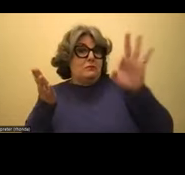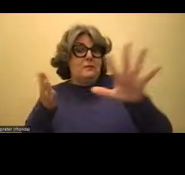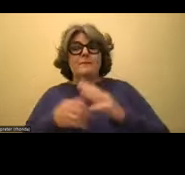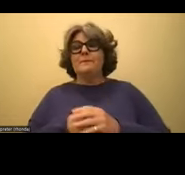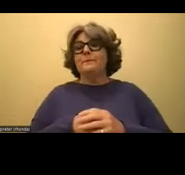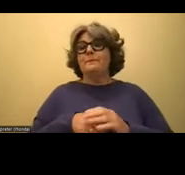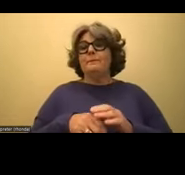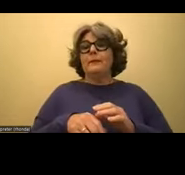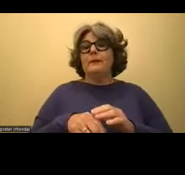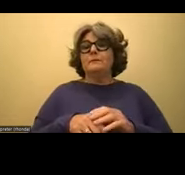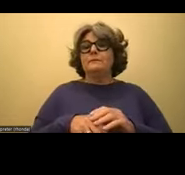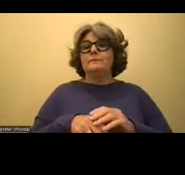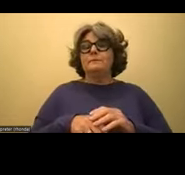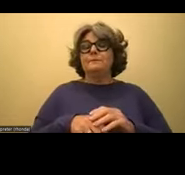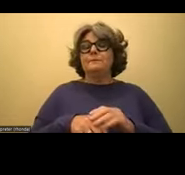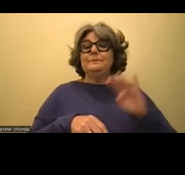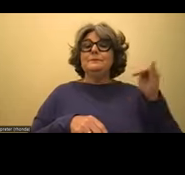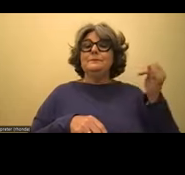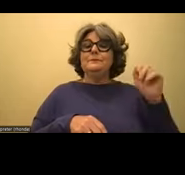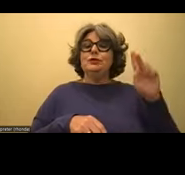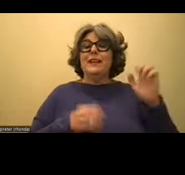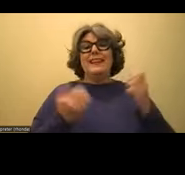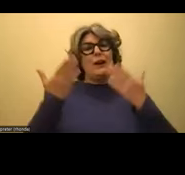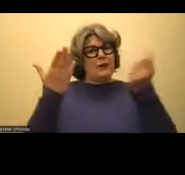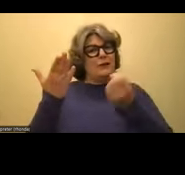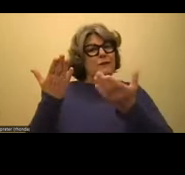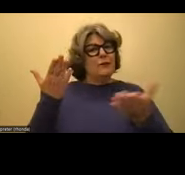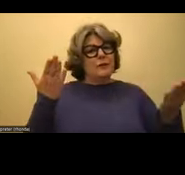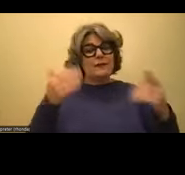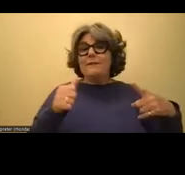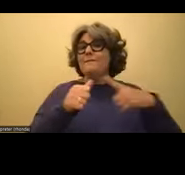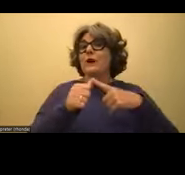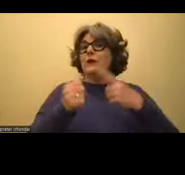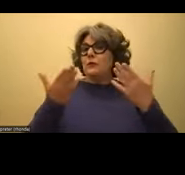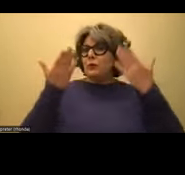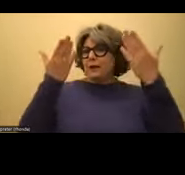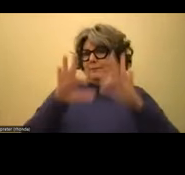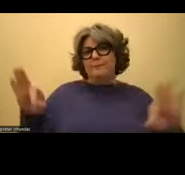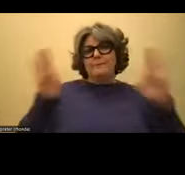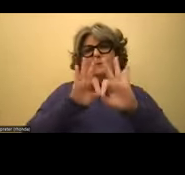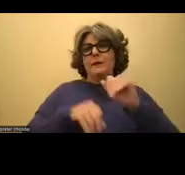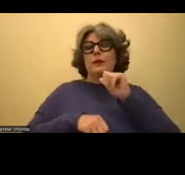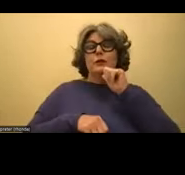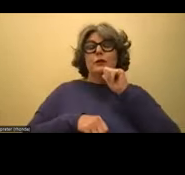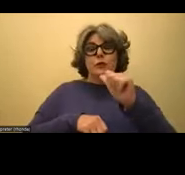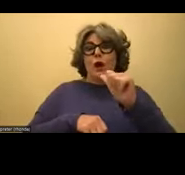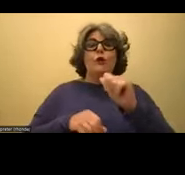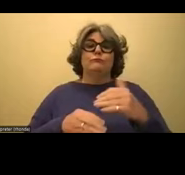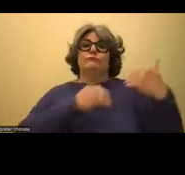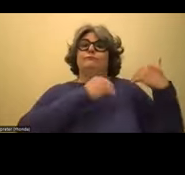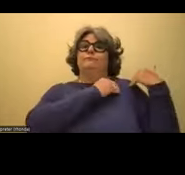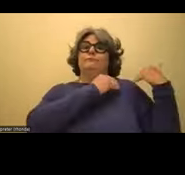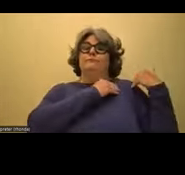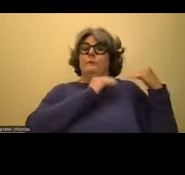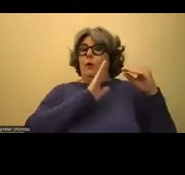So a couple of things that I would recommend. The first one is really important. Please don't put the onus on the